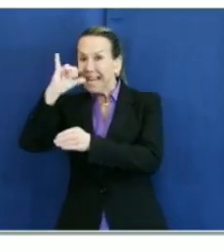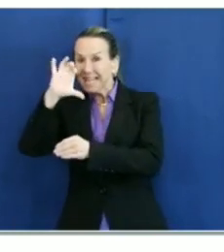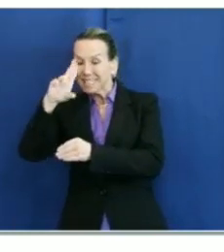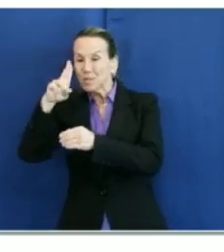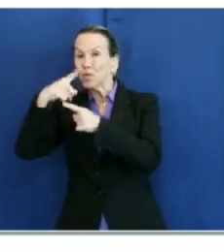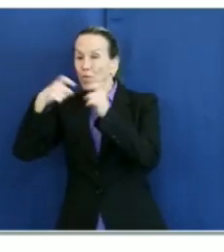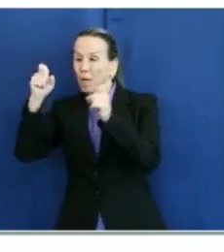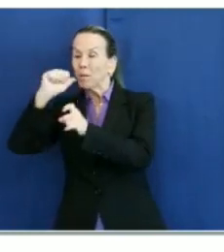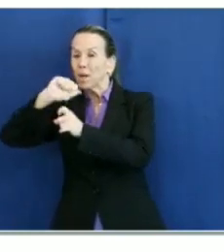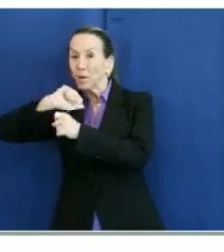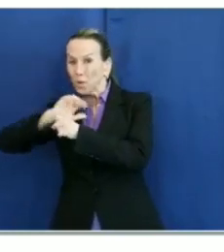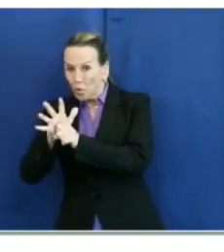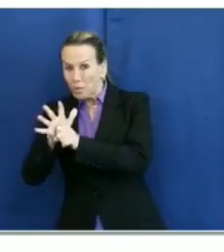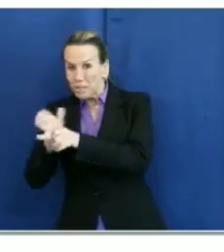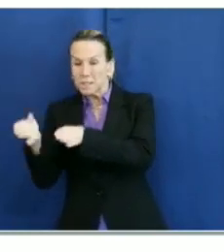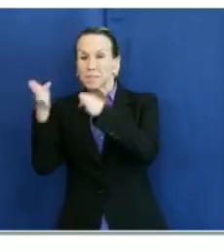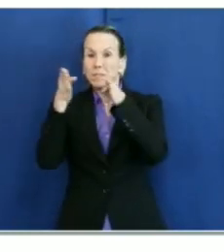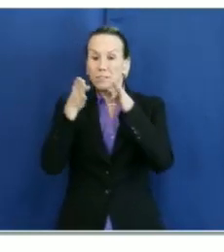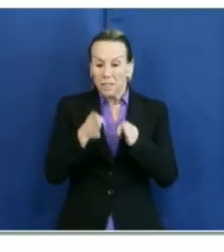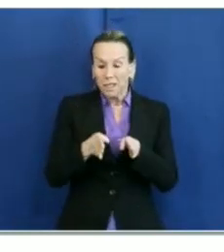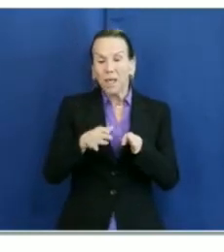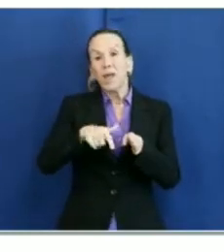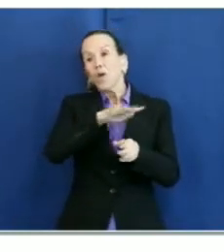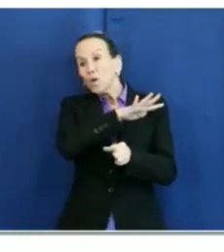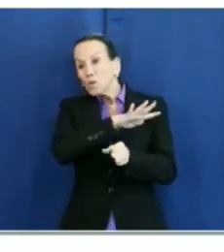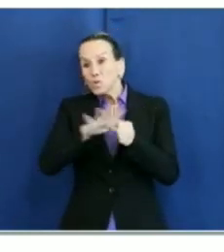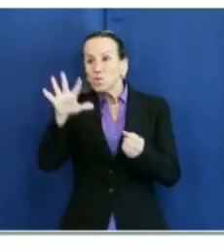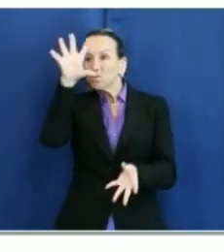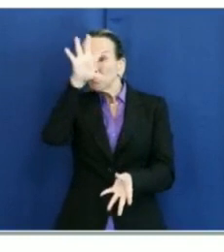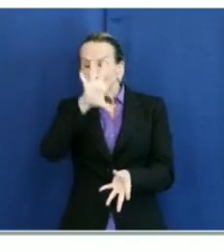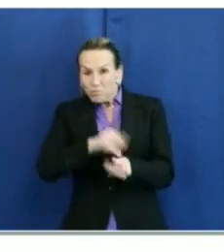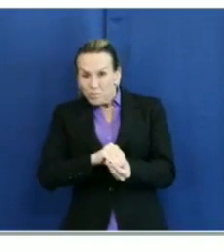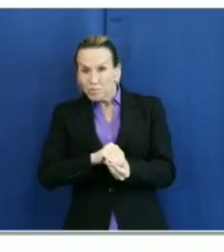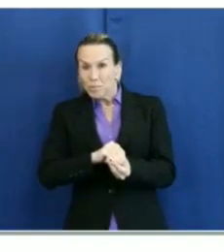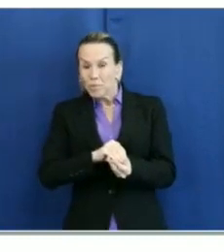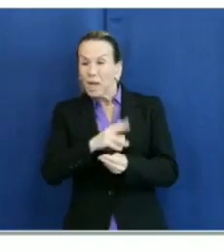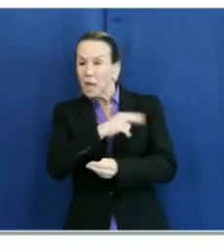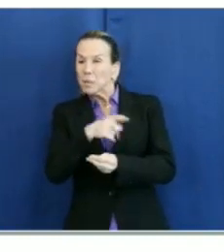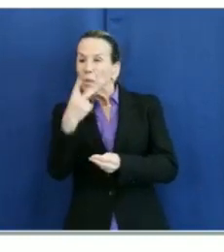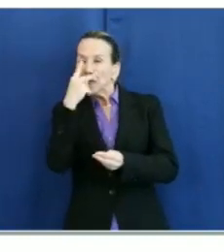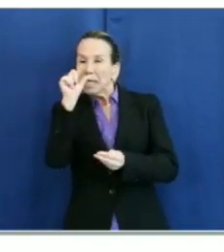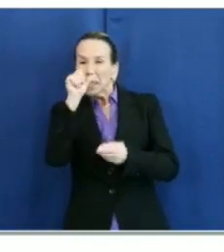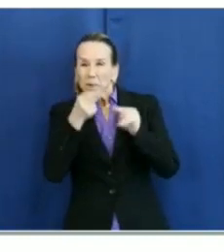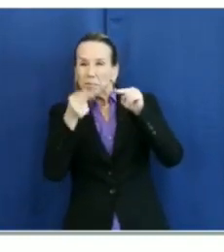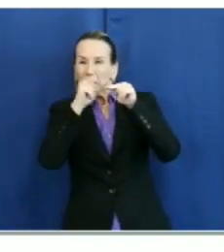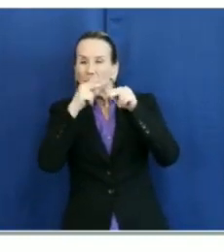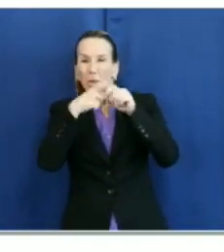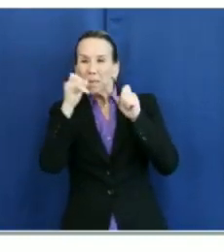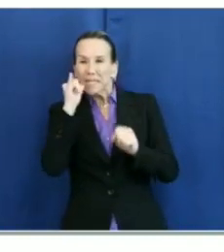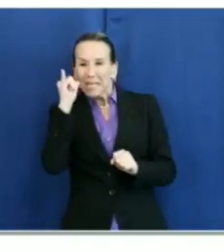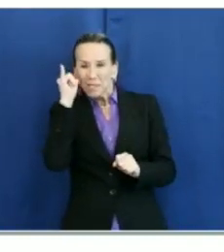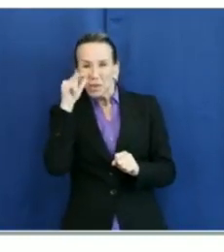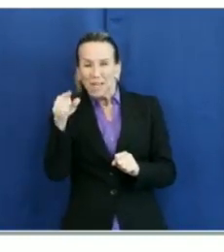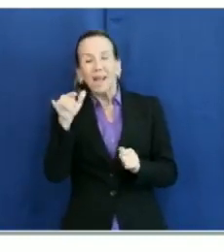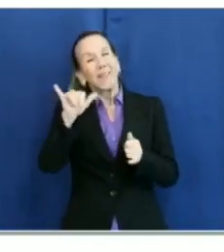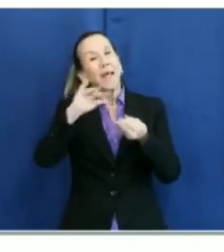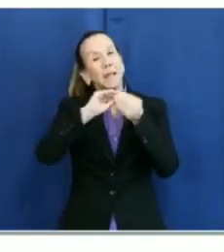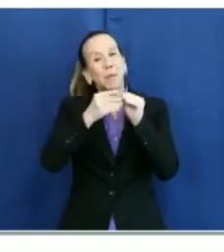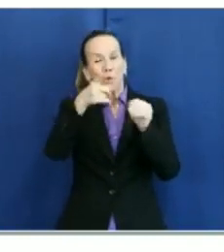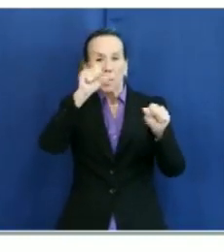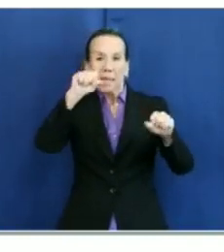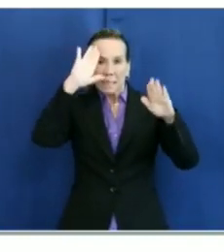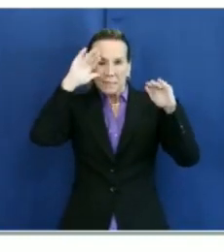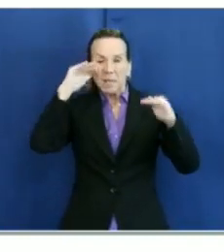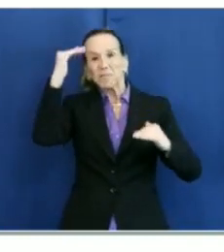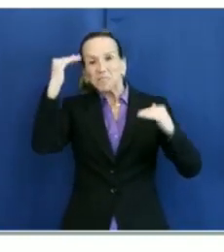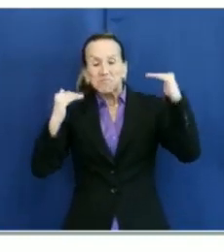303 total hospital-related hospitalizations. Up a little bit from yesterday. Again, these numbers will fluctuate day